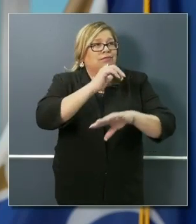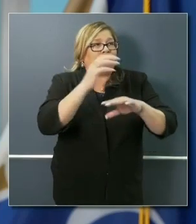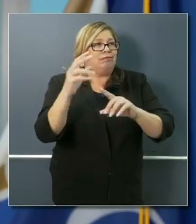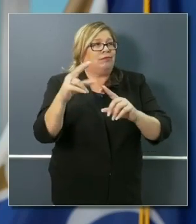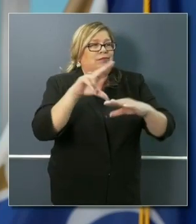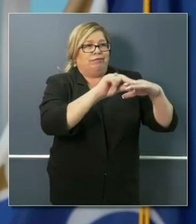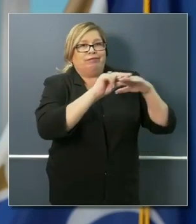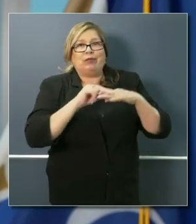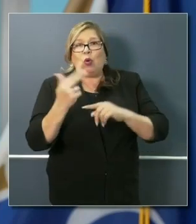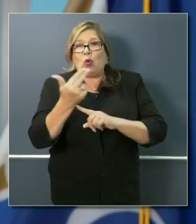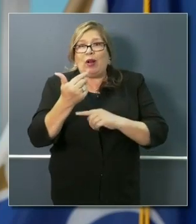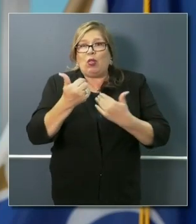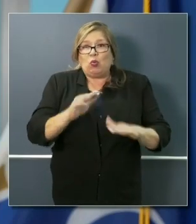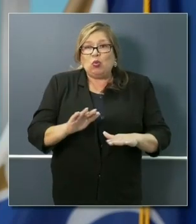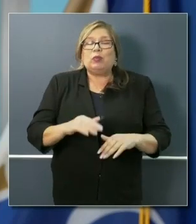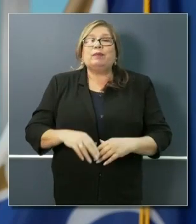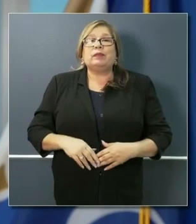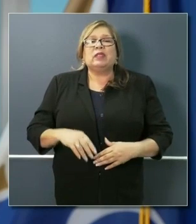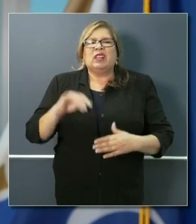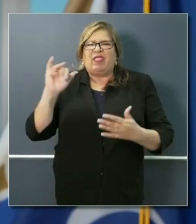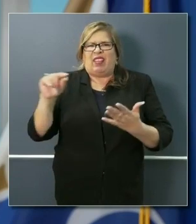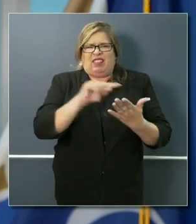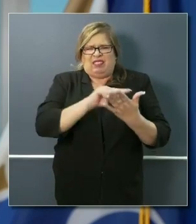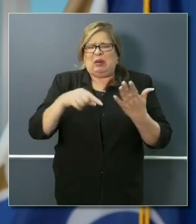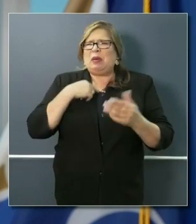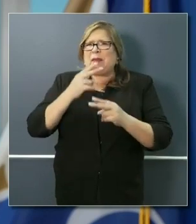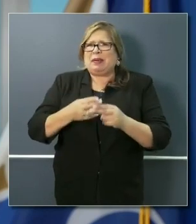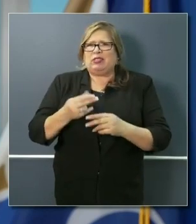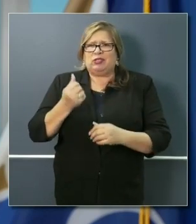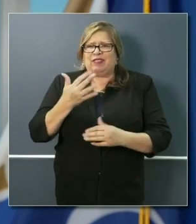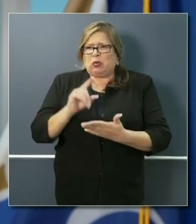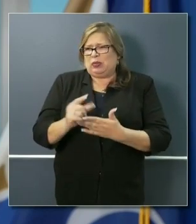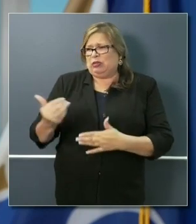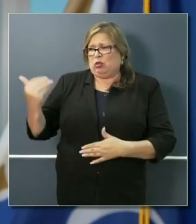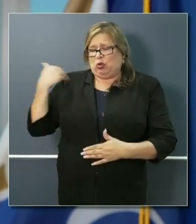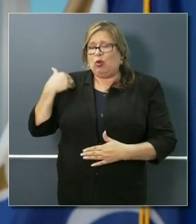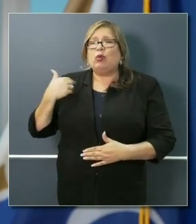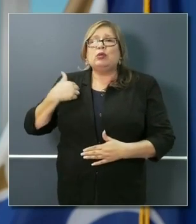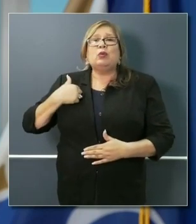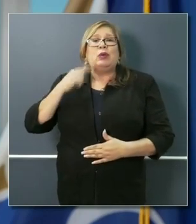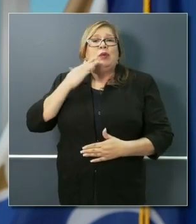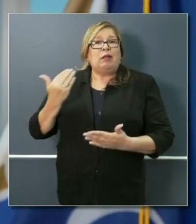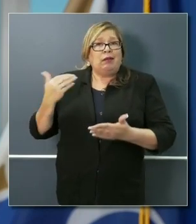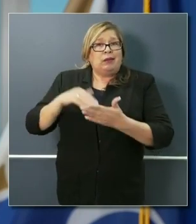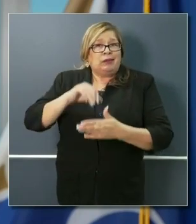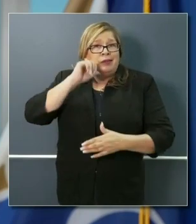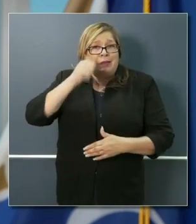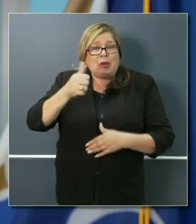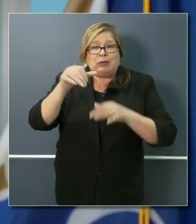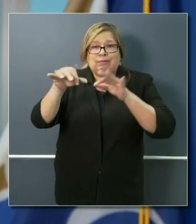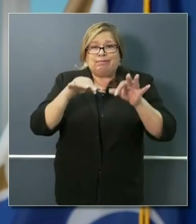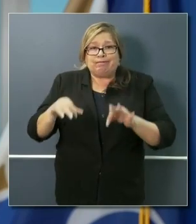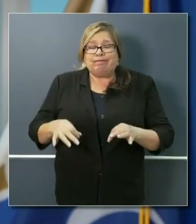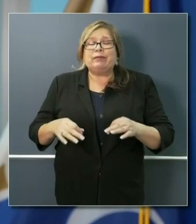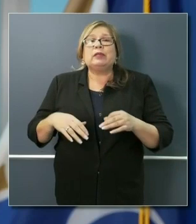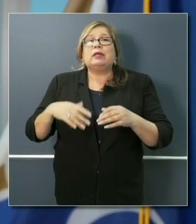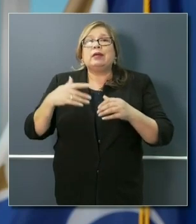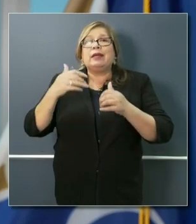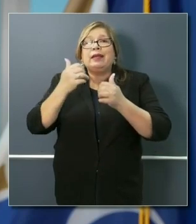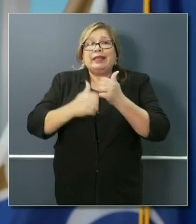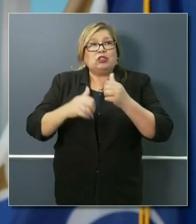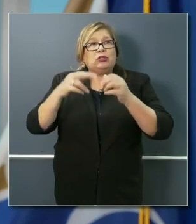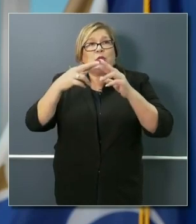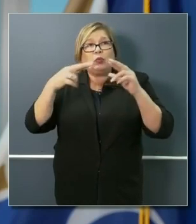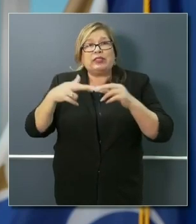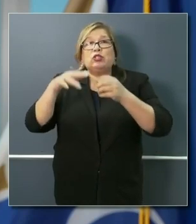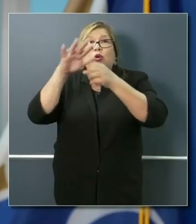prioritizing. We're going to lay out in detail our regional strategies, our regional partners, county by county. And then